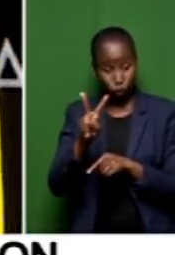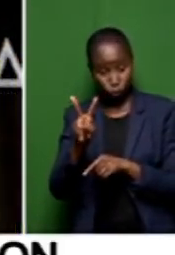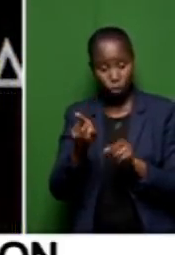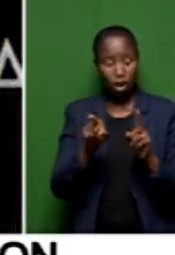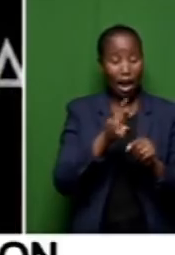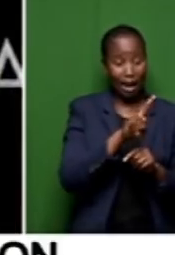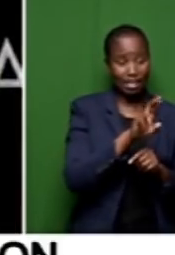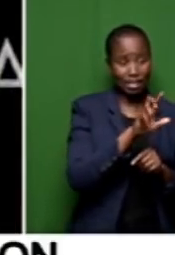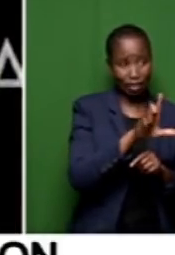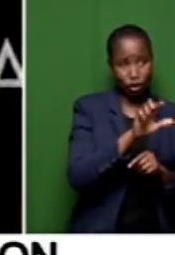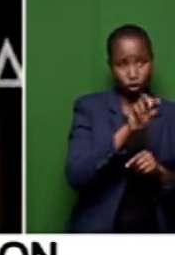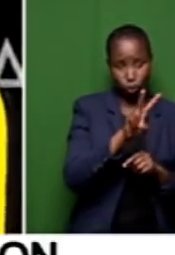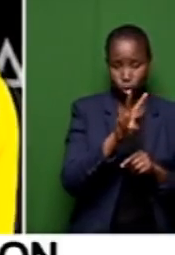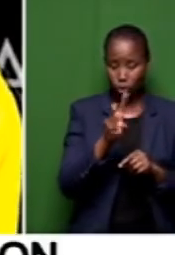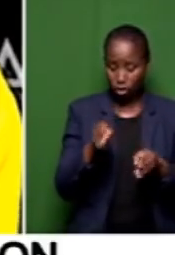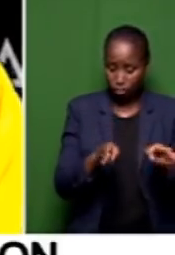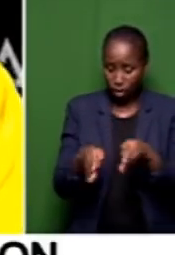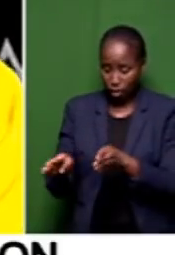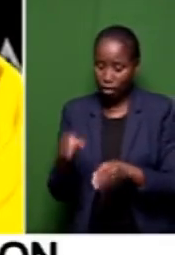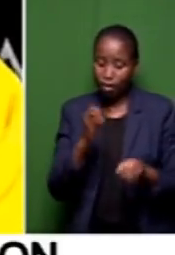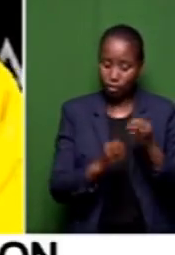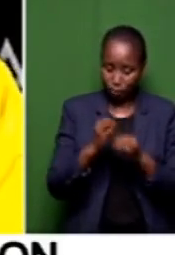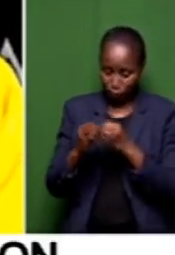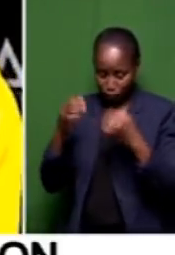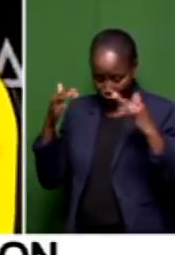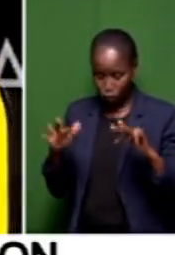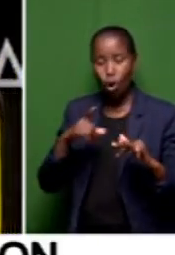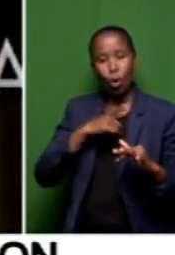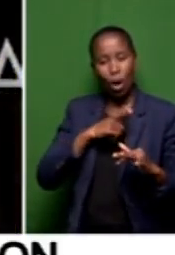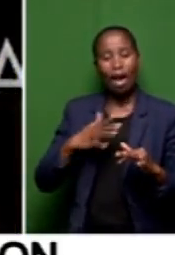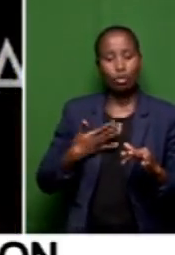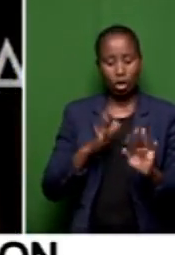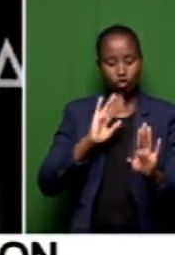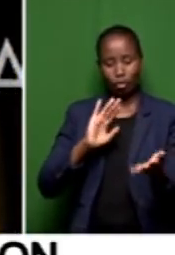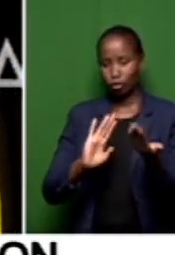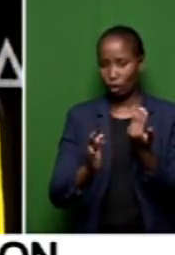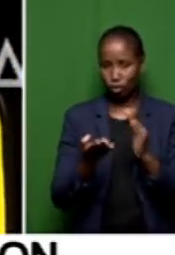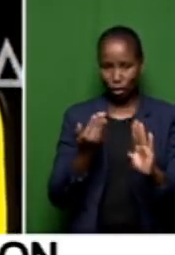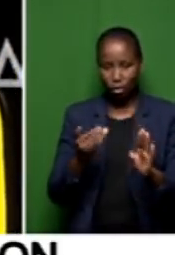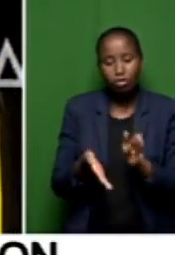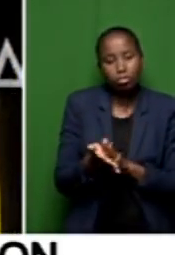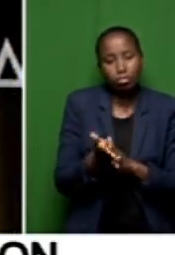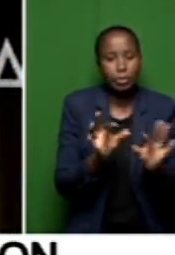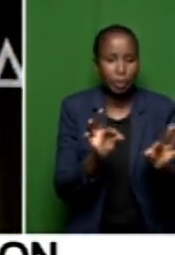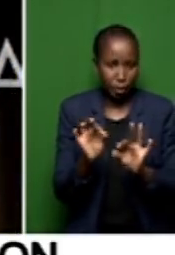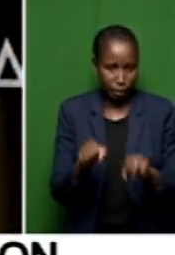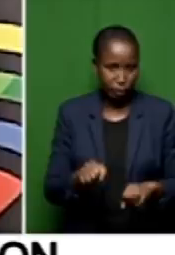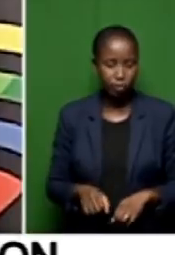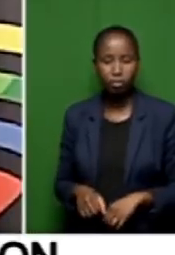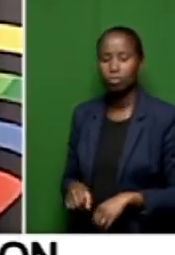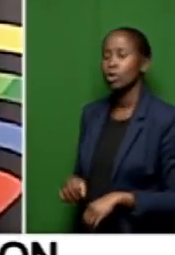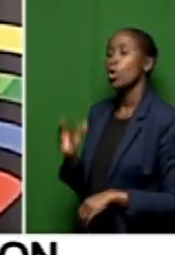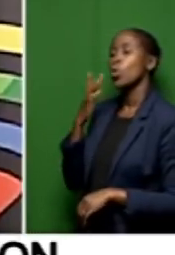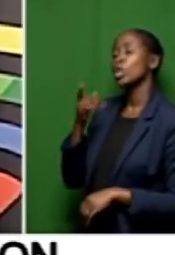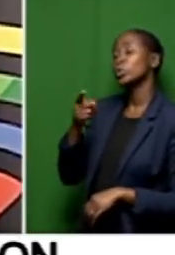R-72 with the intention to mitigate the effects of traffic congestion in the city centre. So when you say the